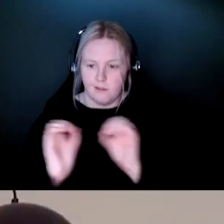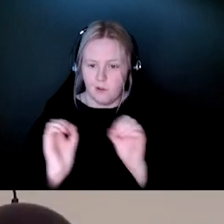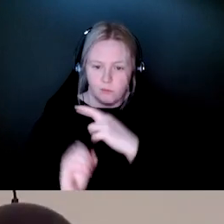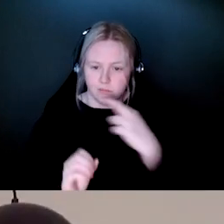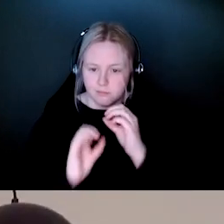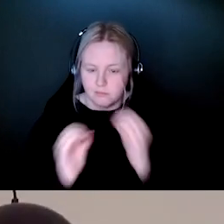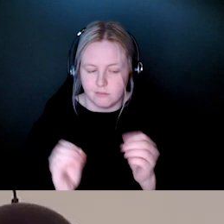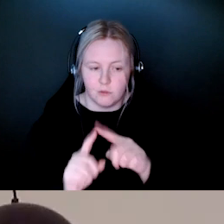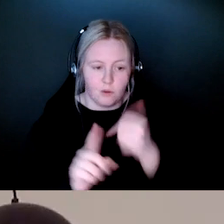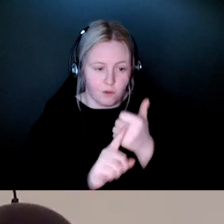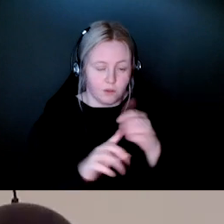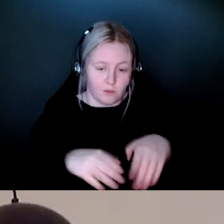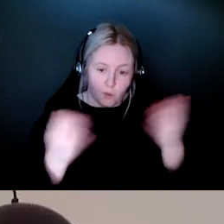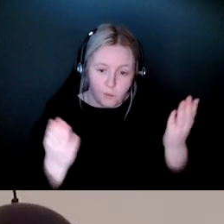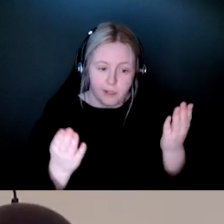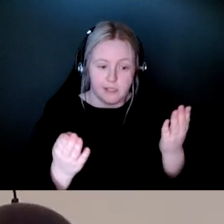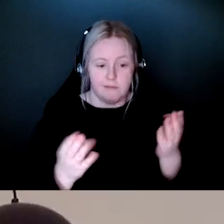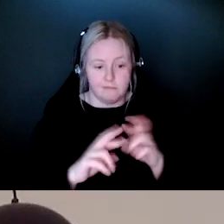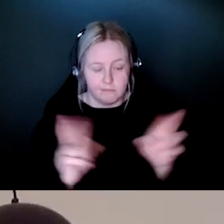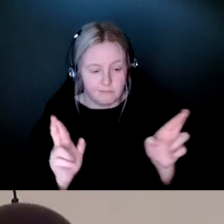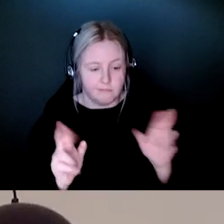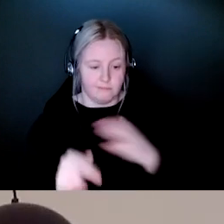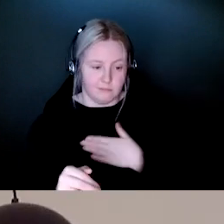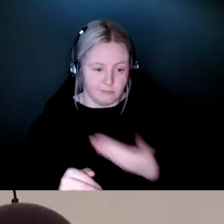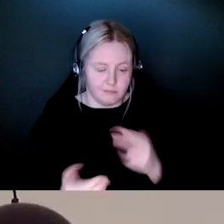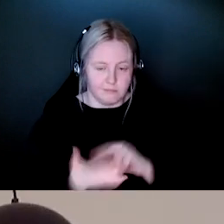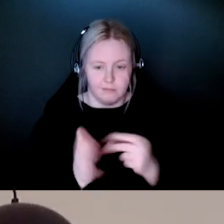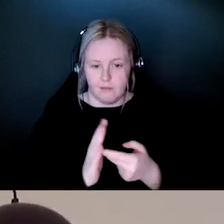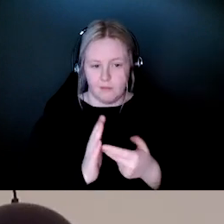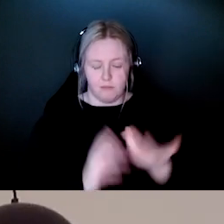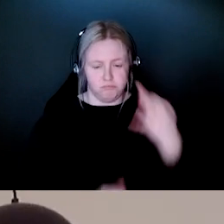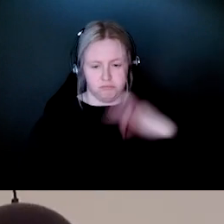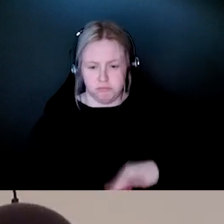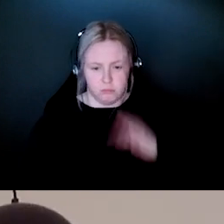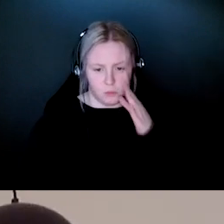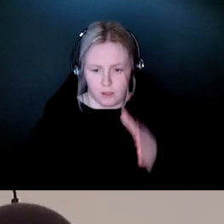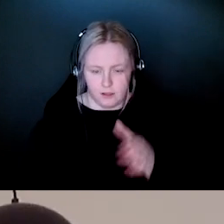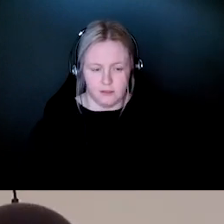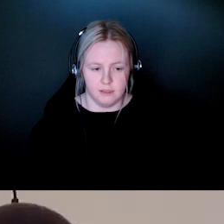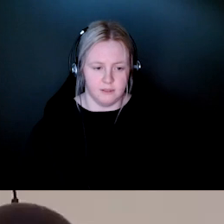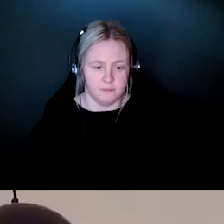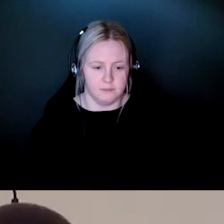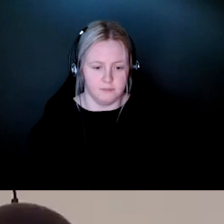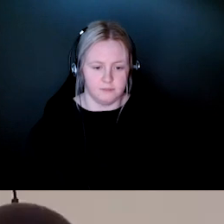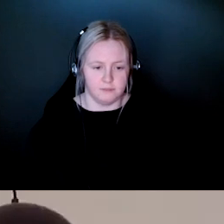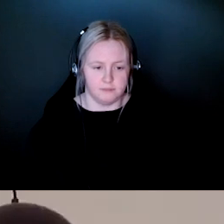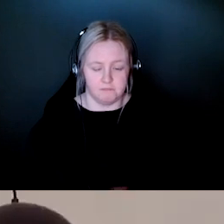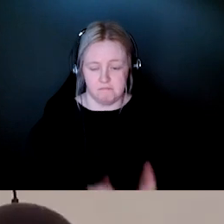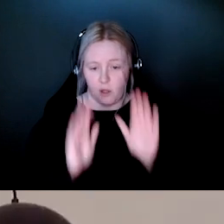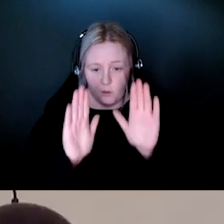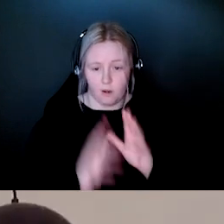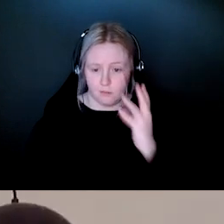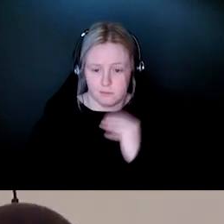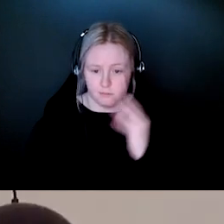heartedness then you're going to get way more out of it than the time you put in. It's a spectacular experience. I